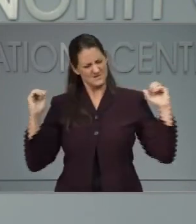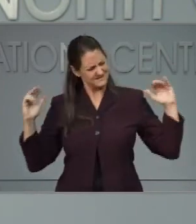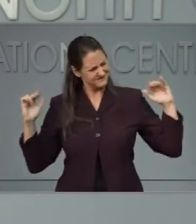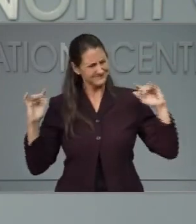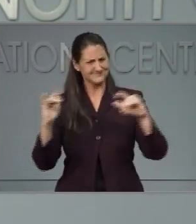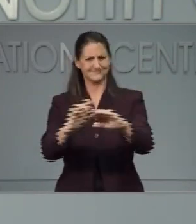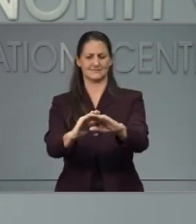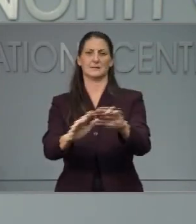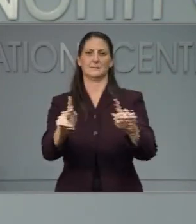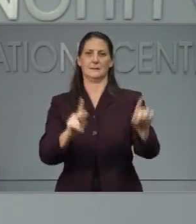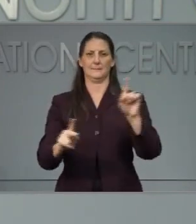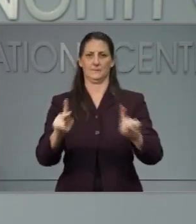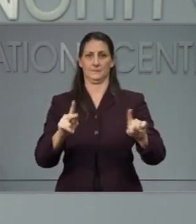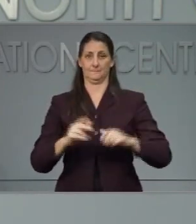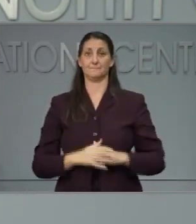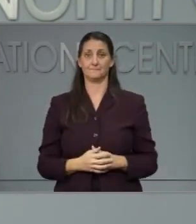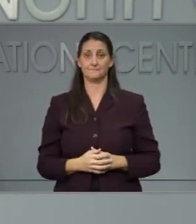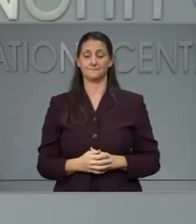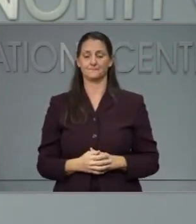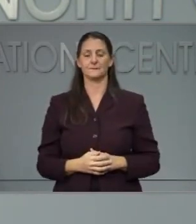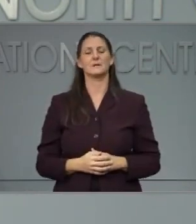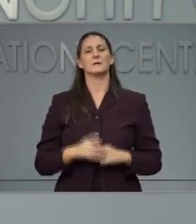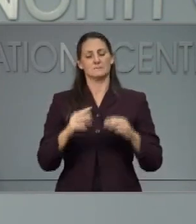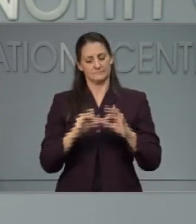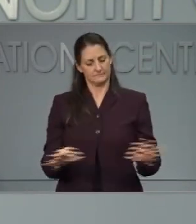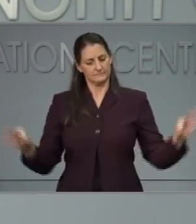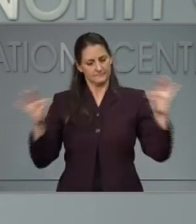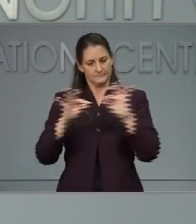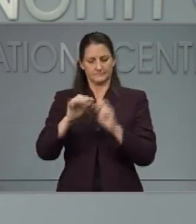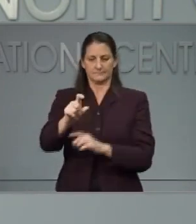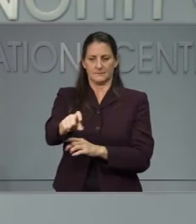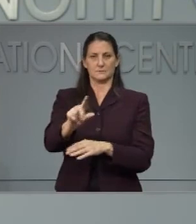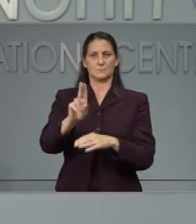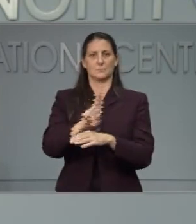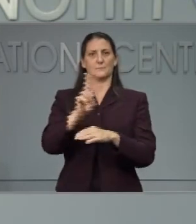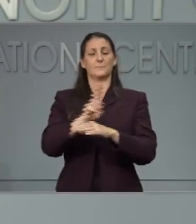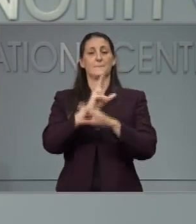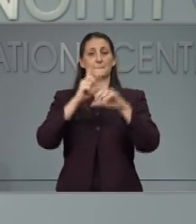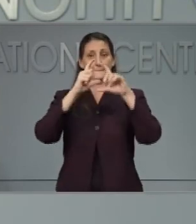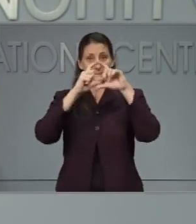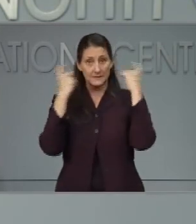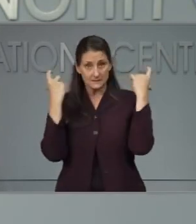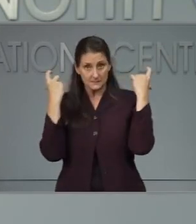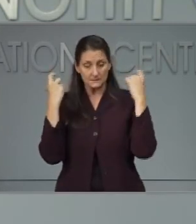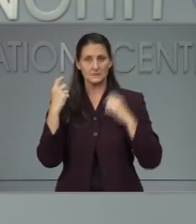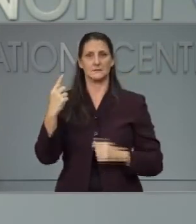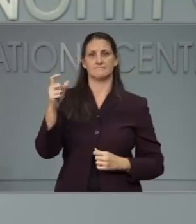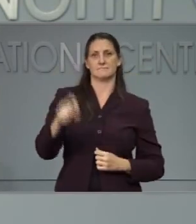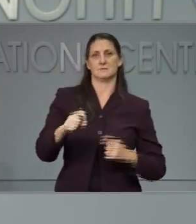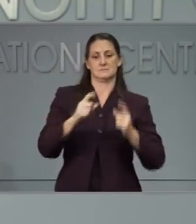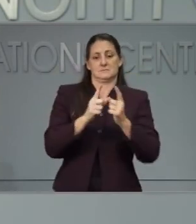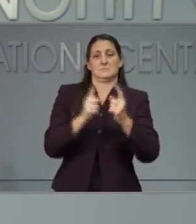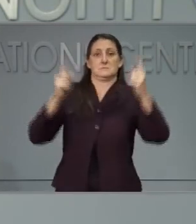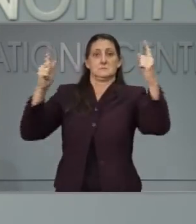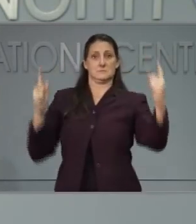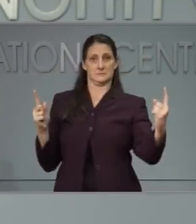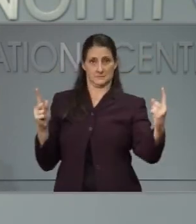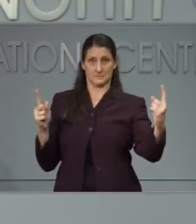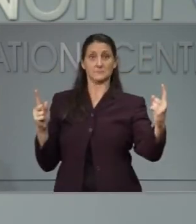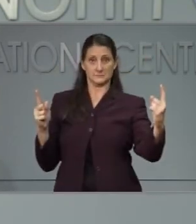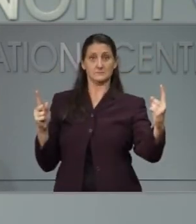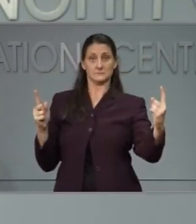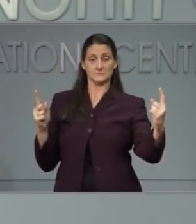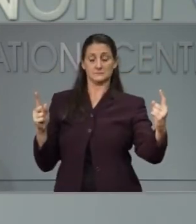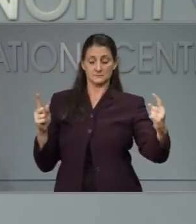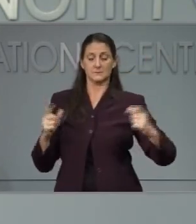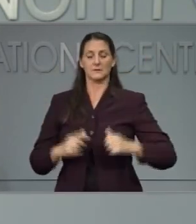be social distance. And in order to do that, it'll help us slow the spread of the virus. And we are